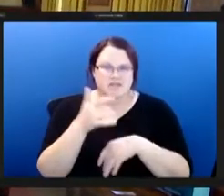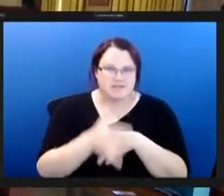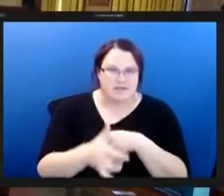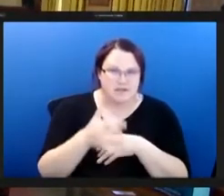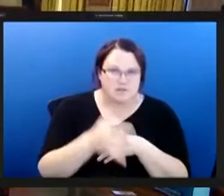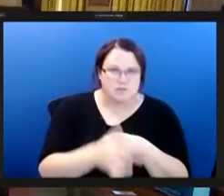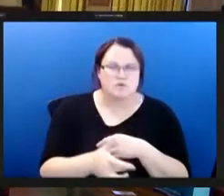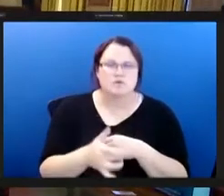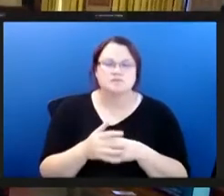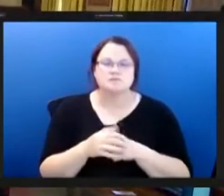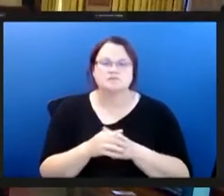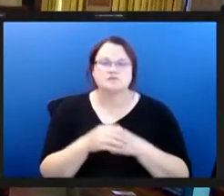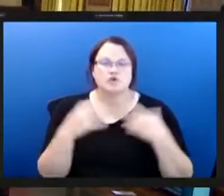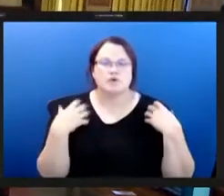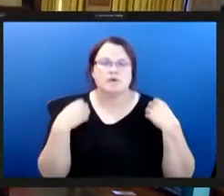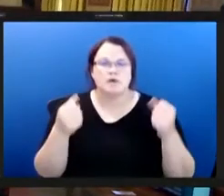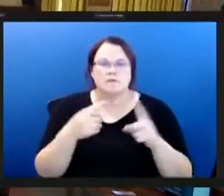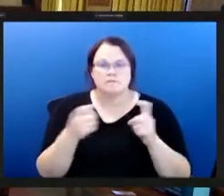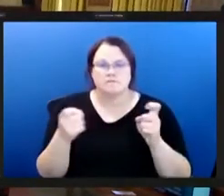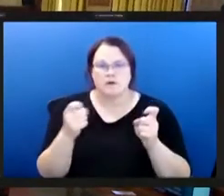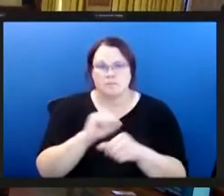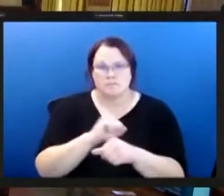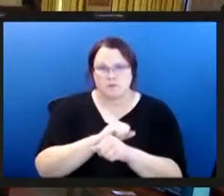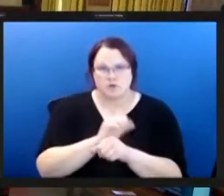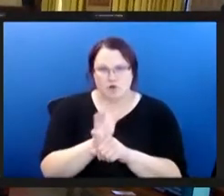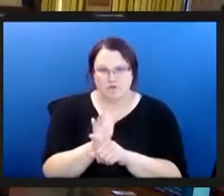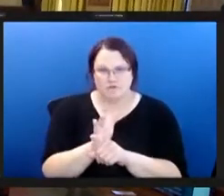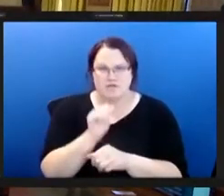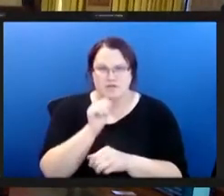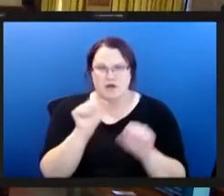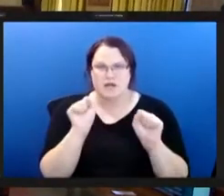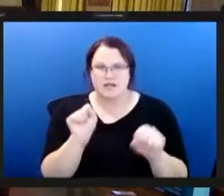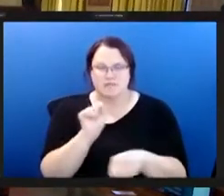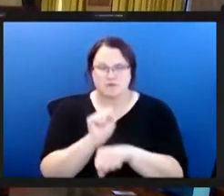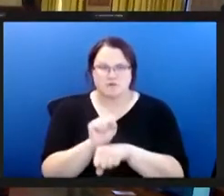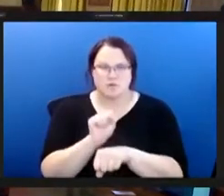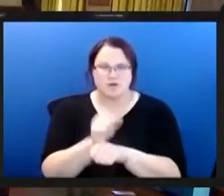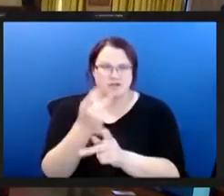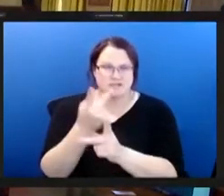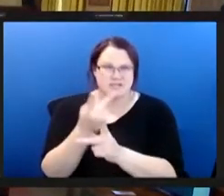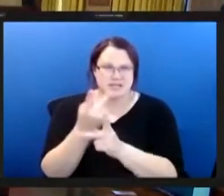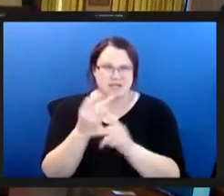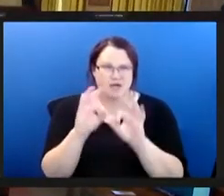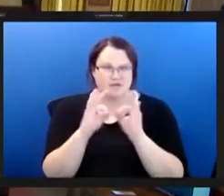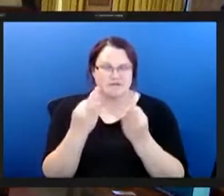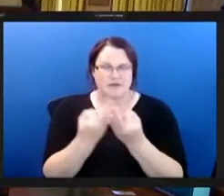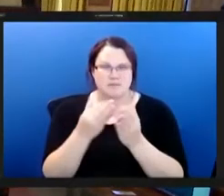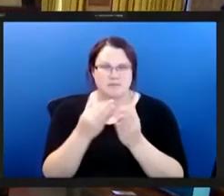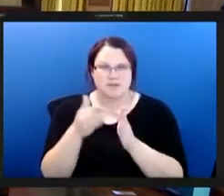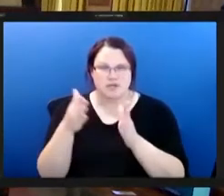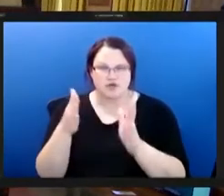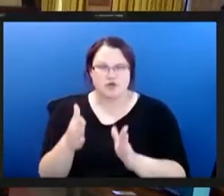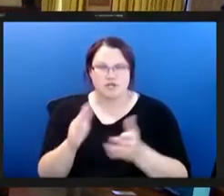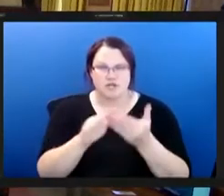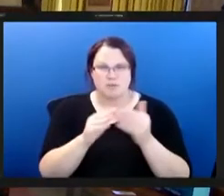years to recover from covid often unable to work or care for family neighbors and community networks